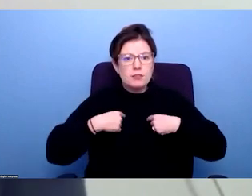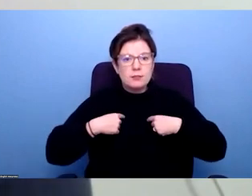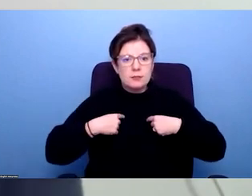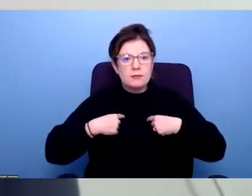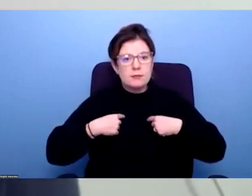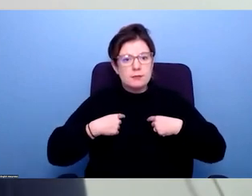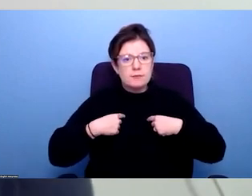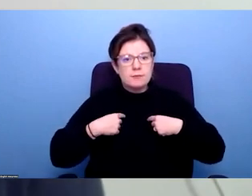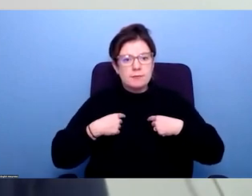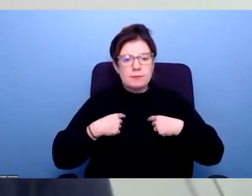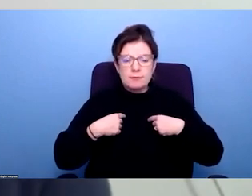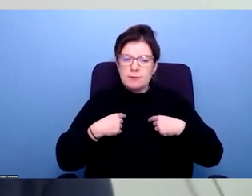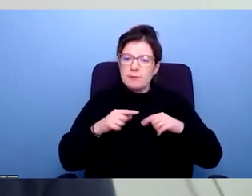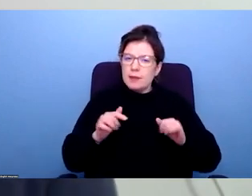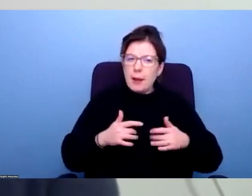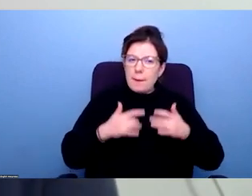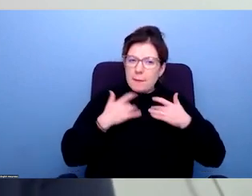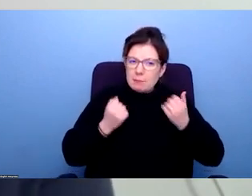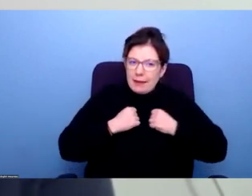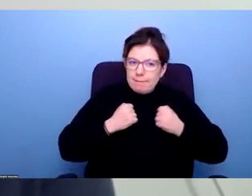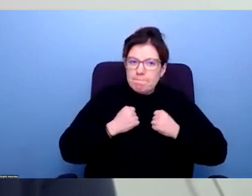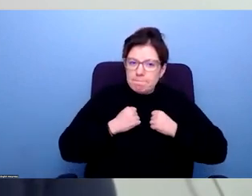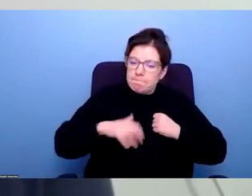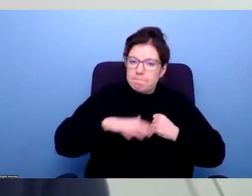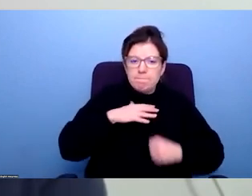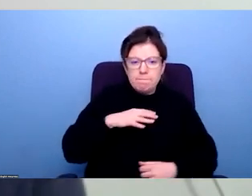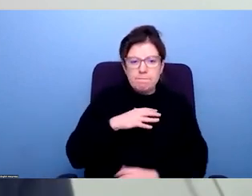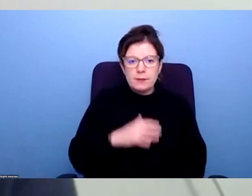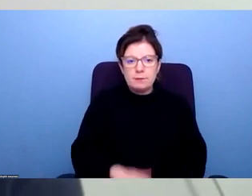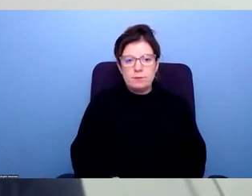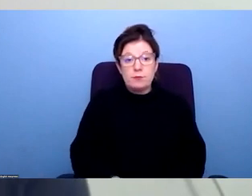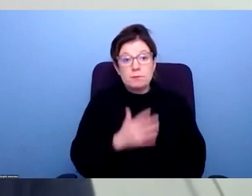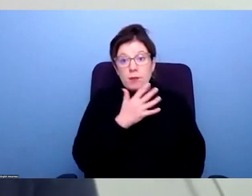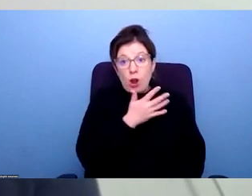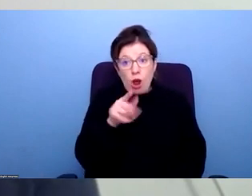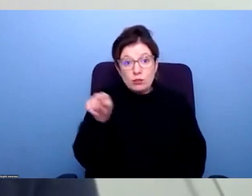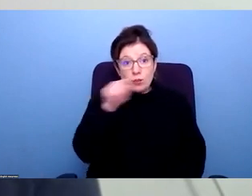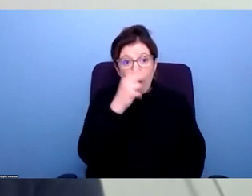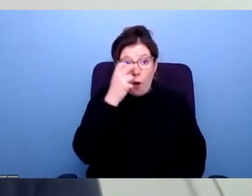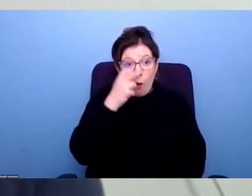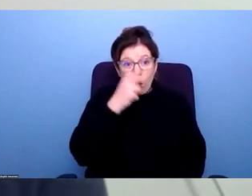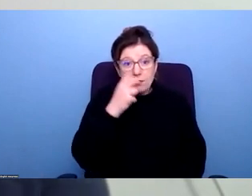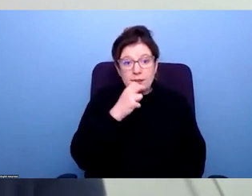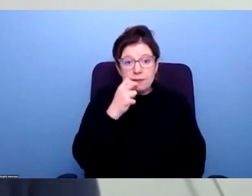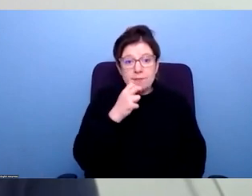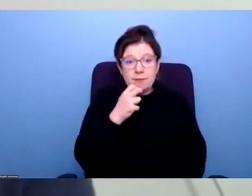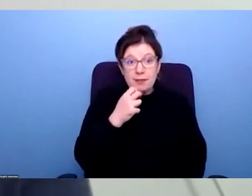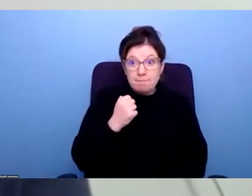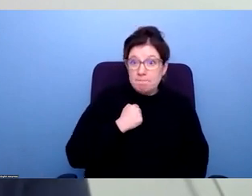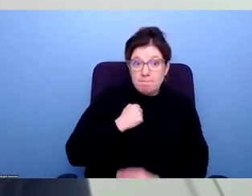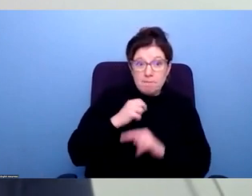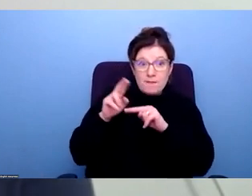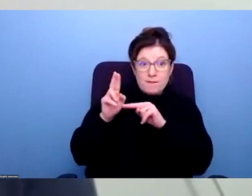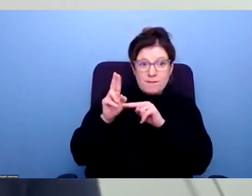that's kind of the difference perspective that we have. We meet a lot of older people. You know, for example, someone, my father has